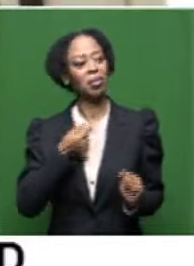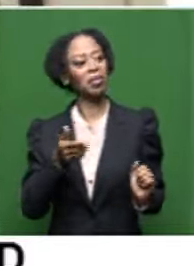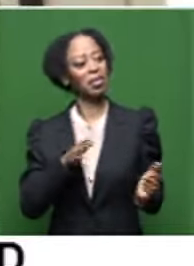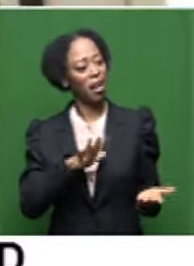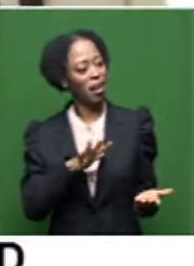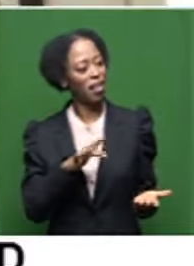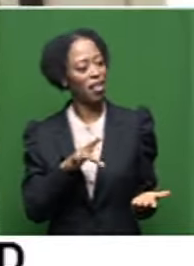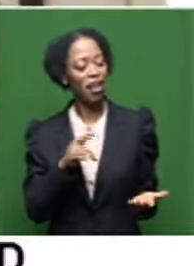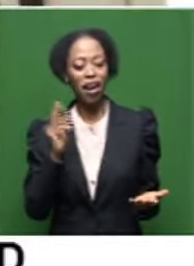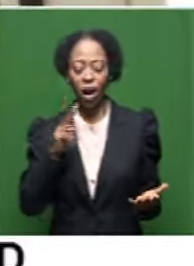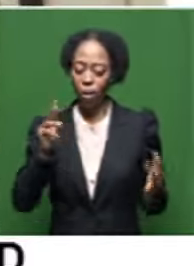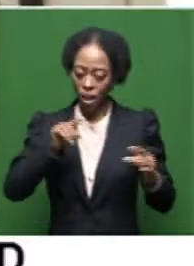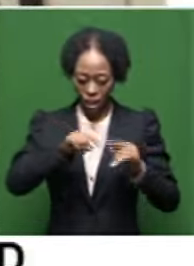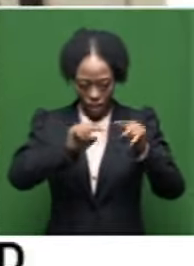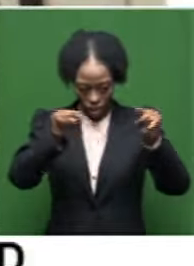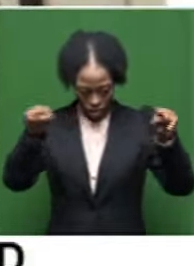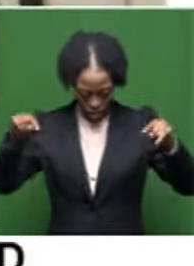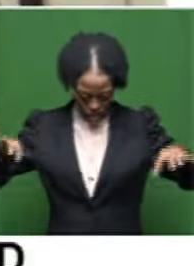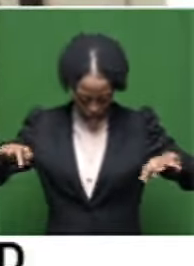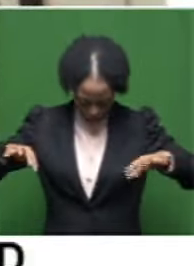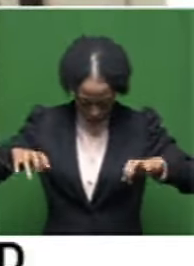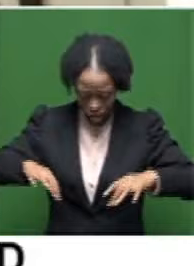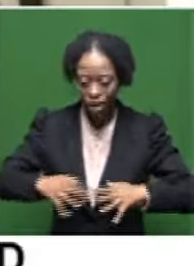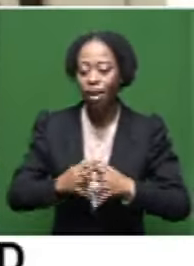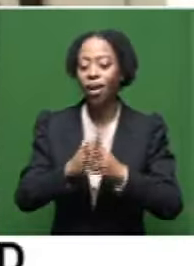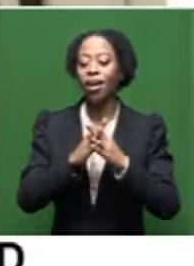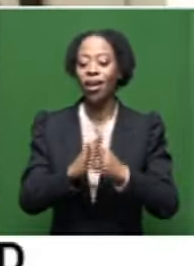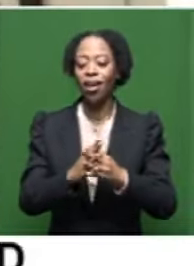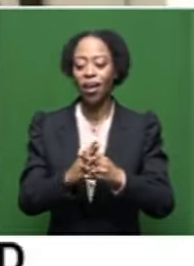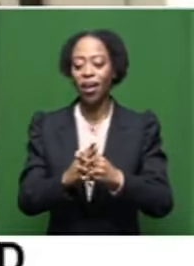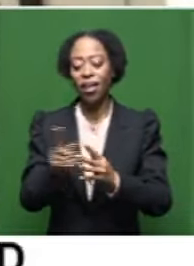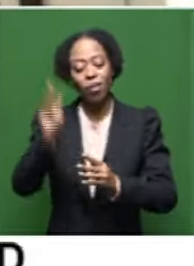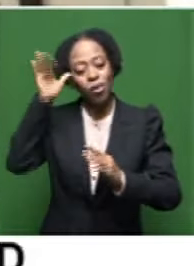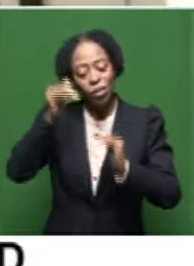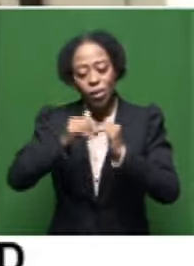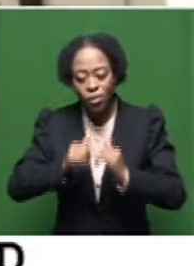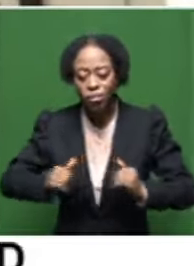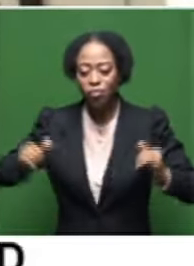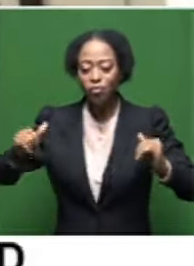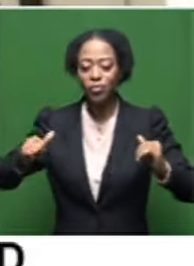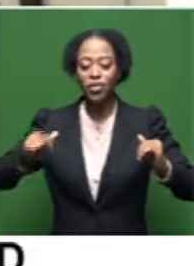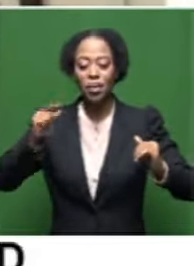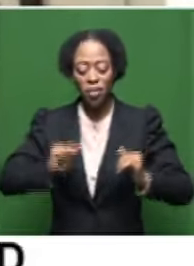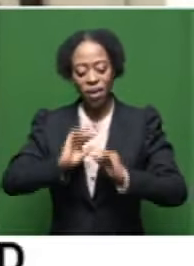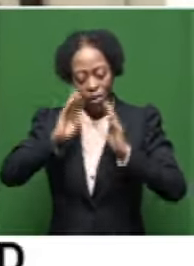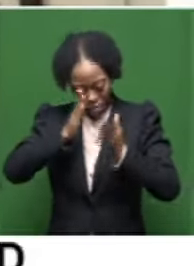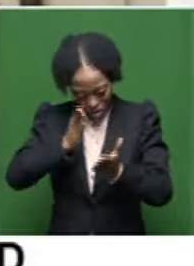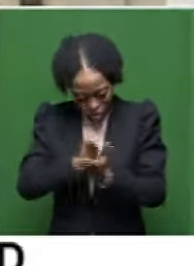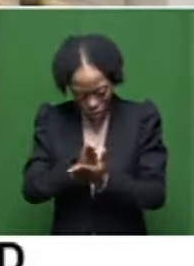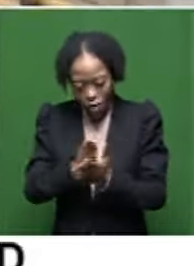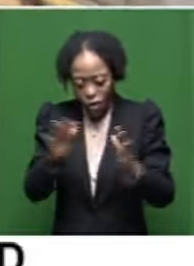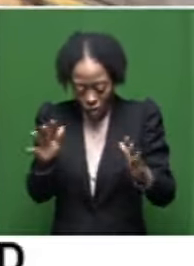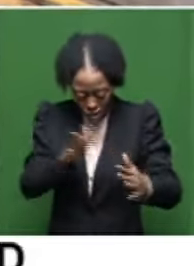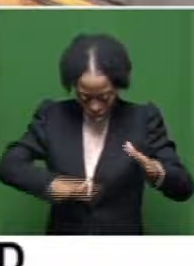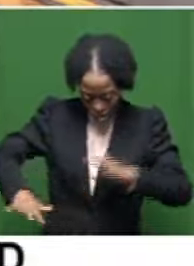am going to bring together people who otherwise wouldn't be together. I'm going to force the space to